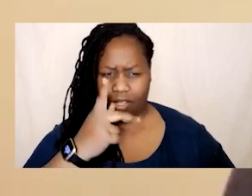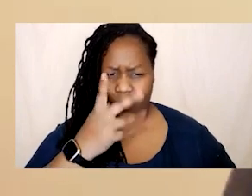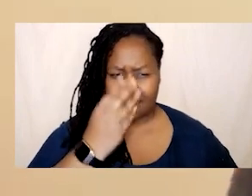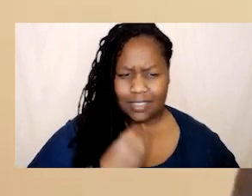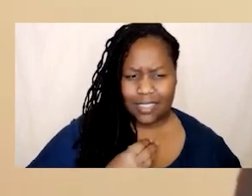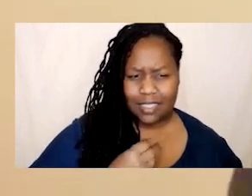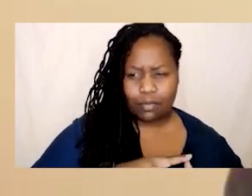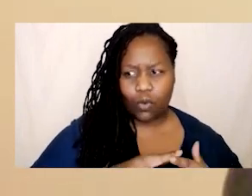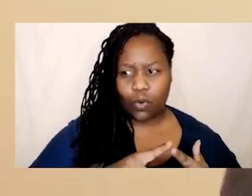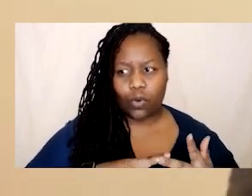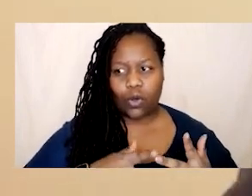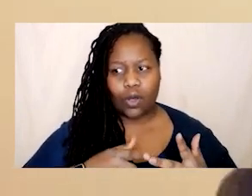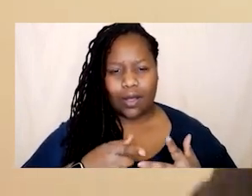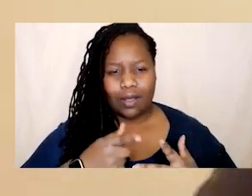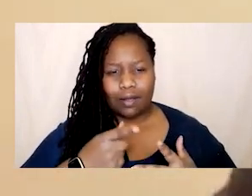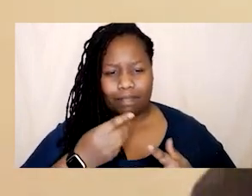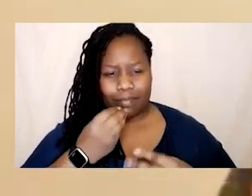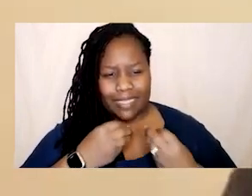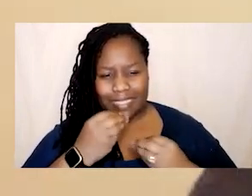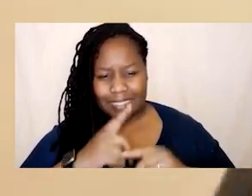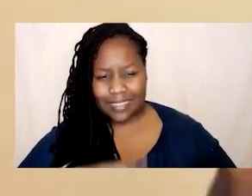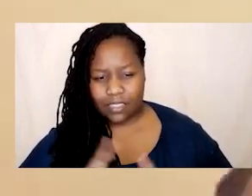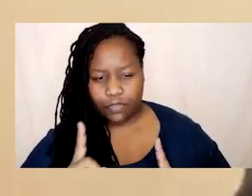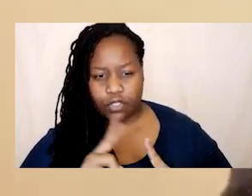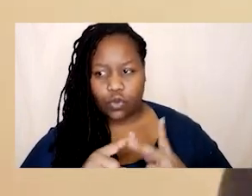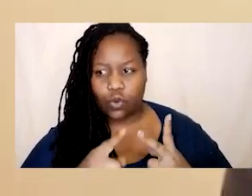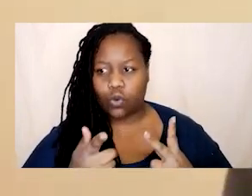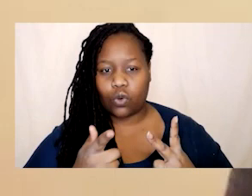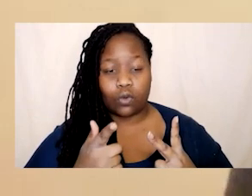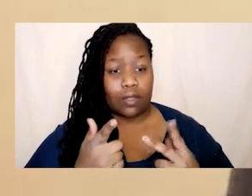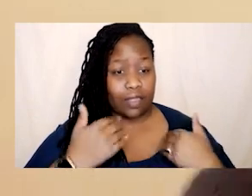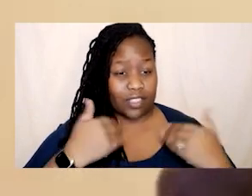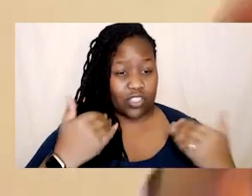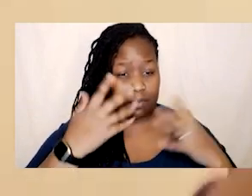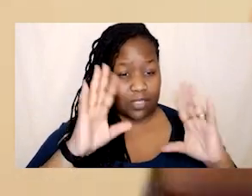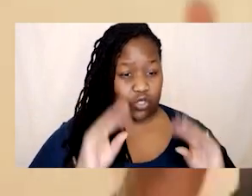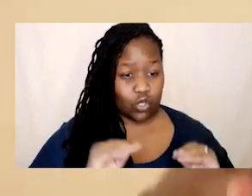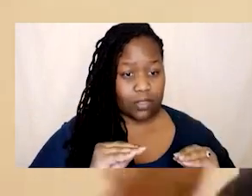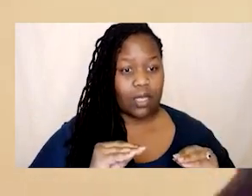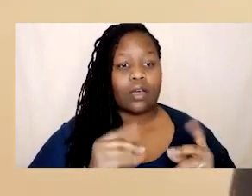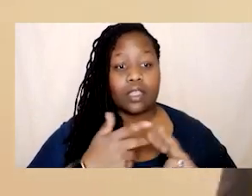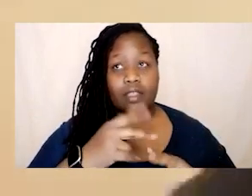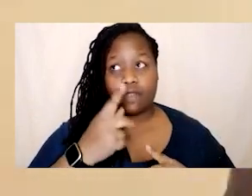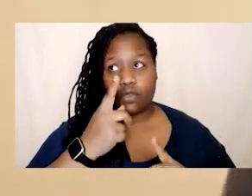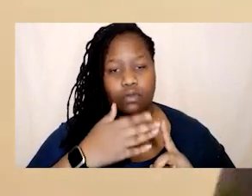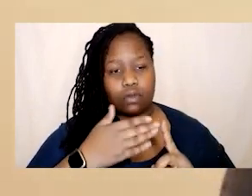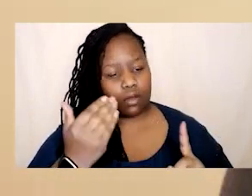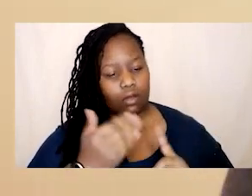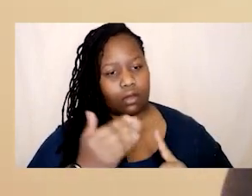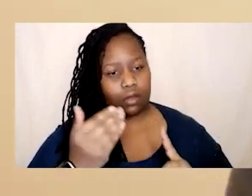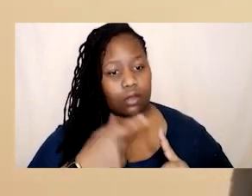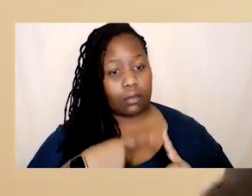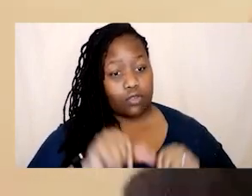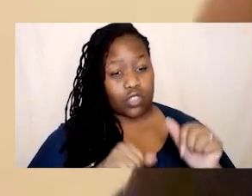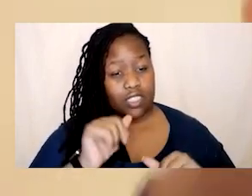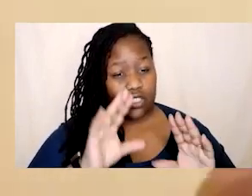i don't want to go to the gym like if you notice that my routine is a little bit off like that could be a sign to just be like okay i need to take a